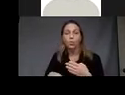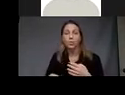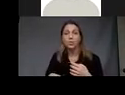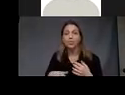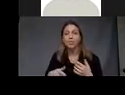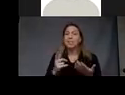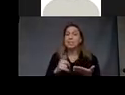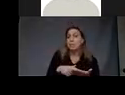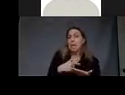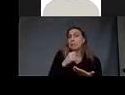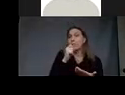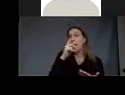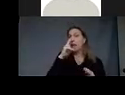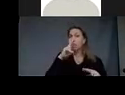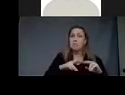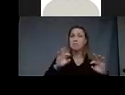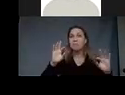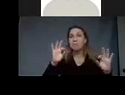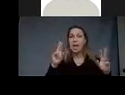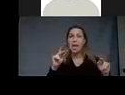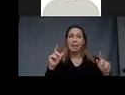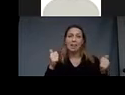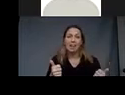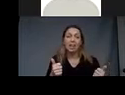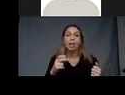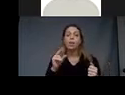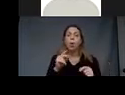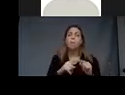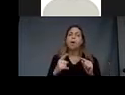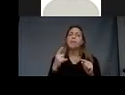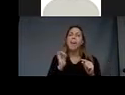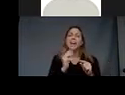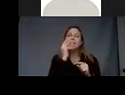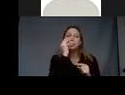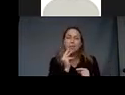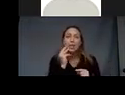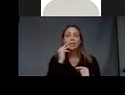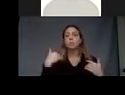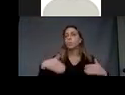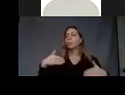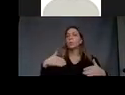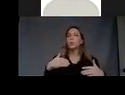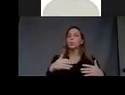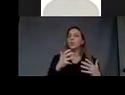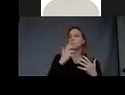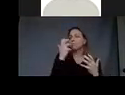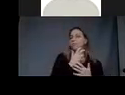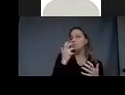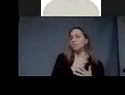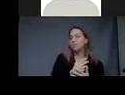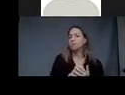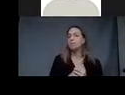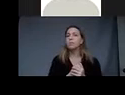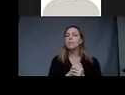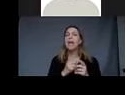much fun but there's something glorious about it somewhere along the way and certainly at the